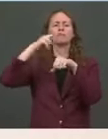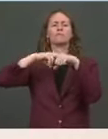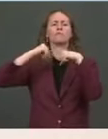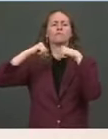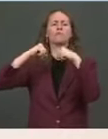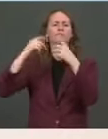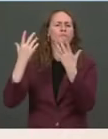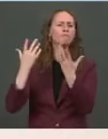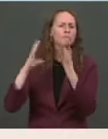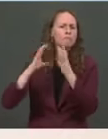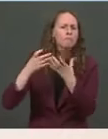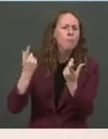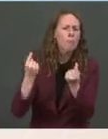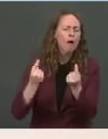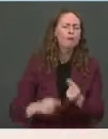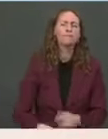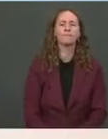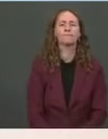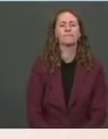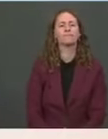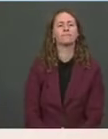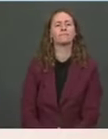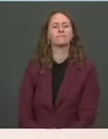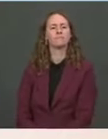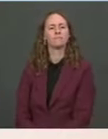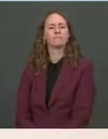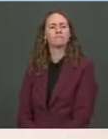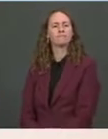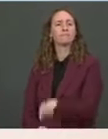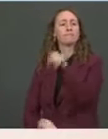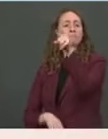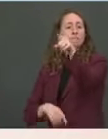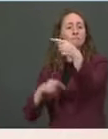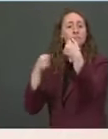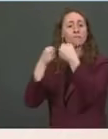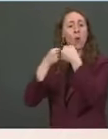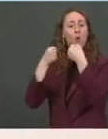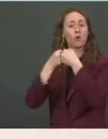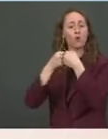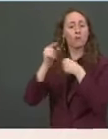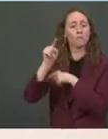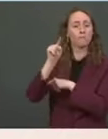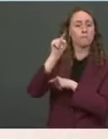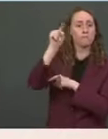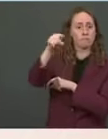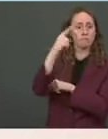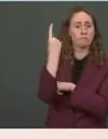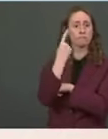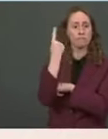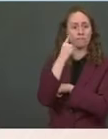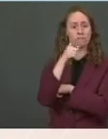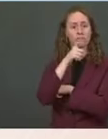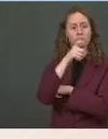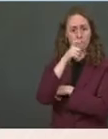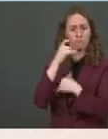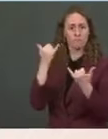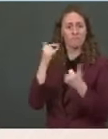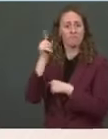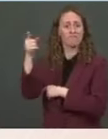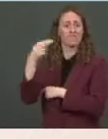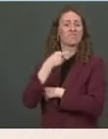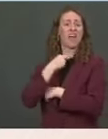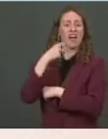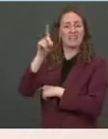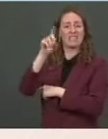The about what's going on at the border. Is somebody asking the foreign nationals who are walking into Del Rio, Texas, and setting up camps on this side of the border